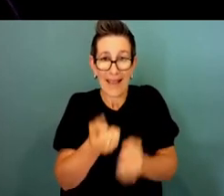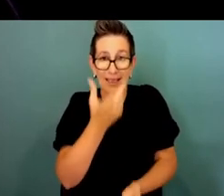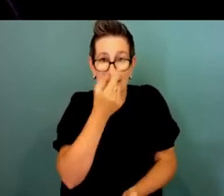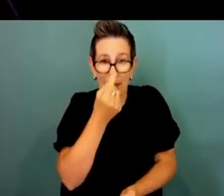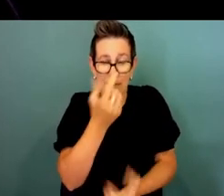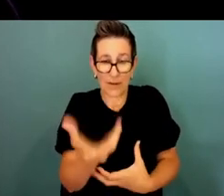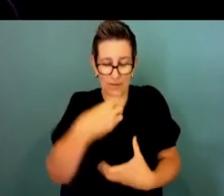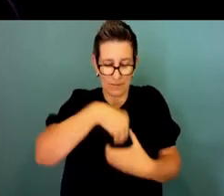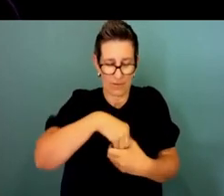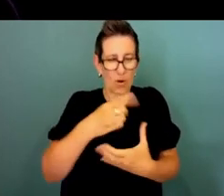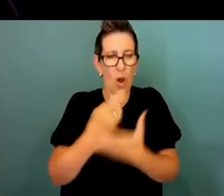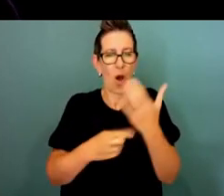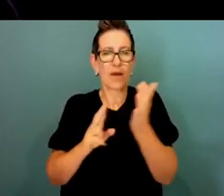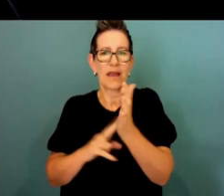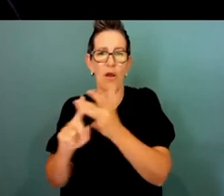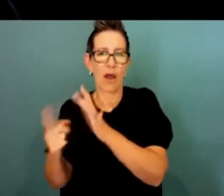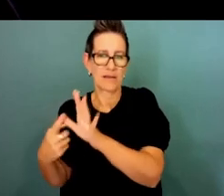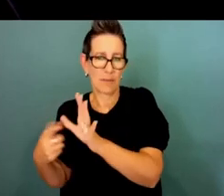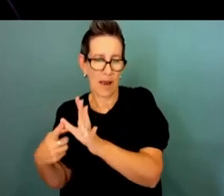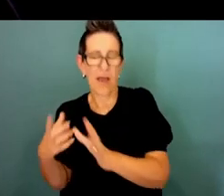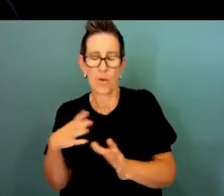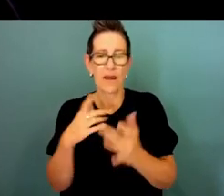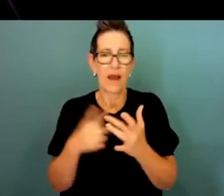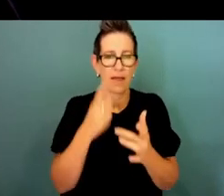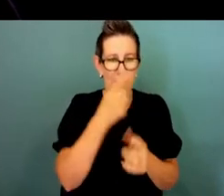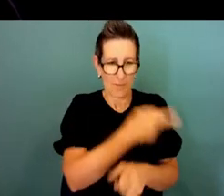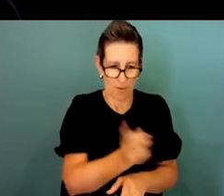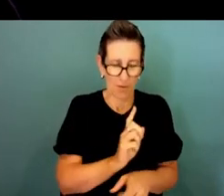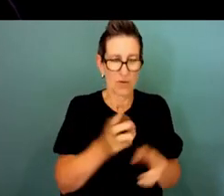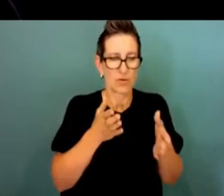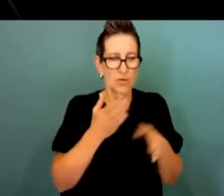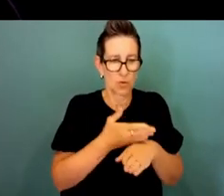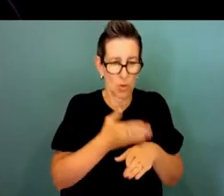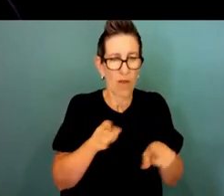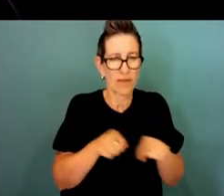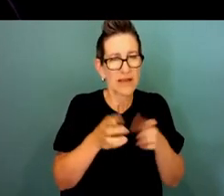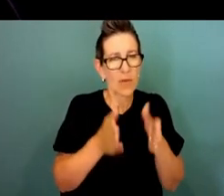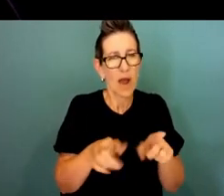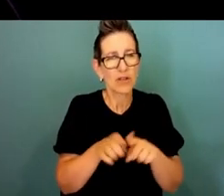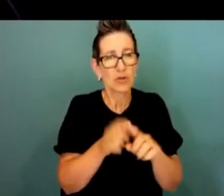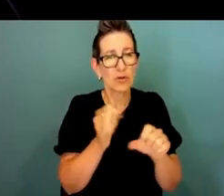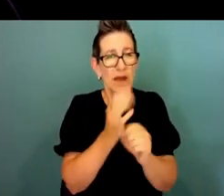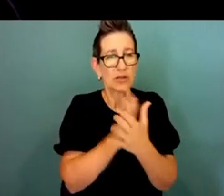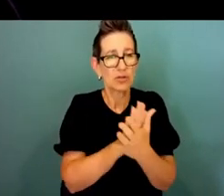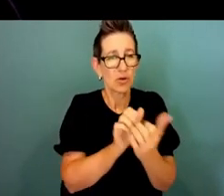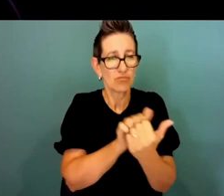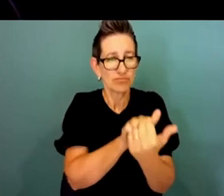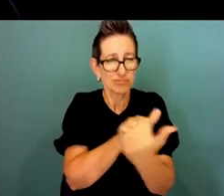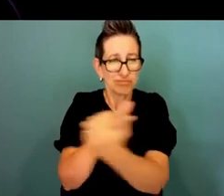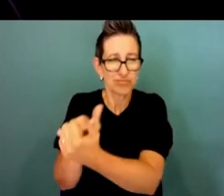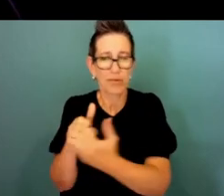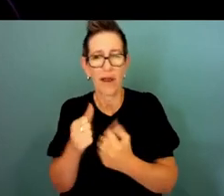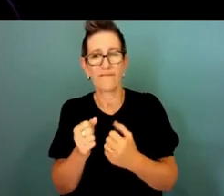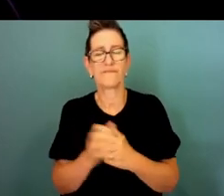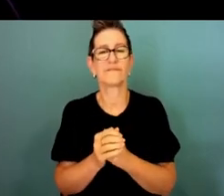NIAA doing that work, we do expect people to work in that way and building those partnerships across the